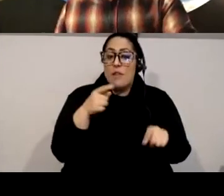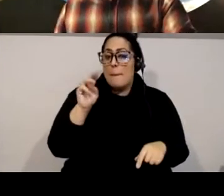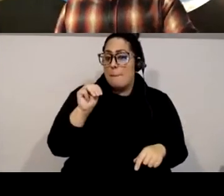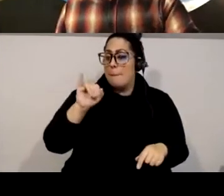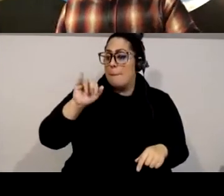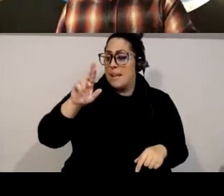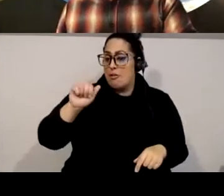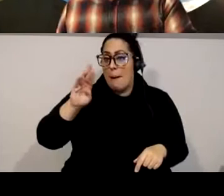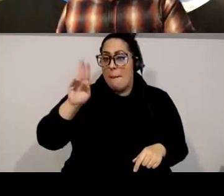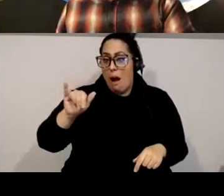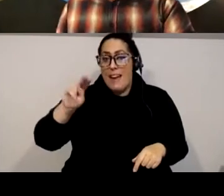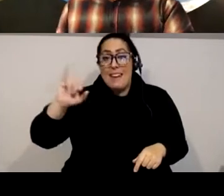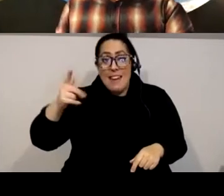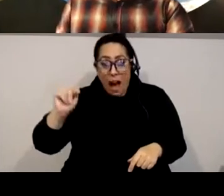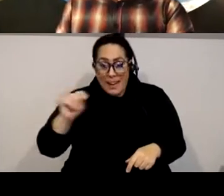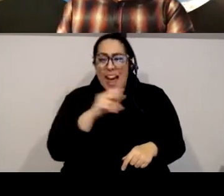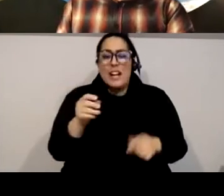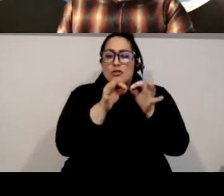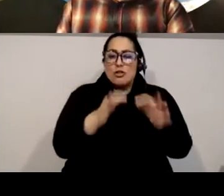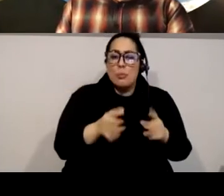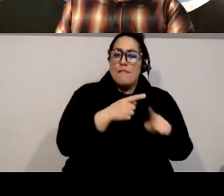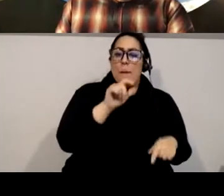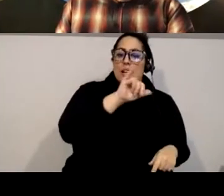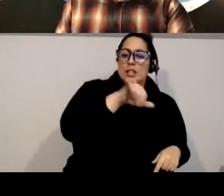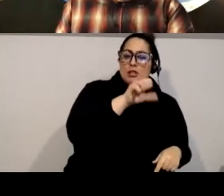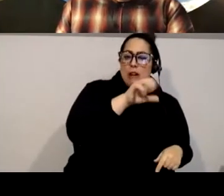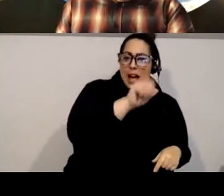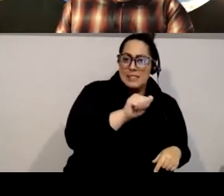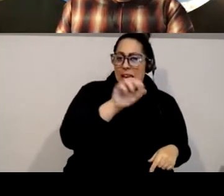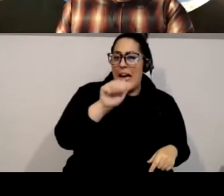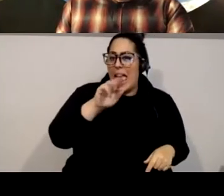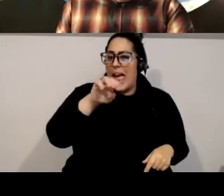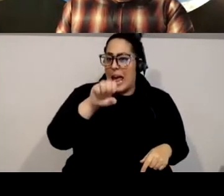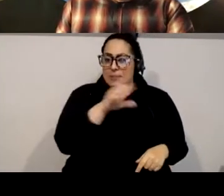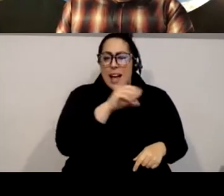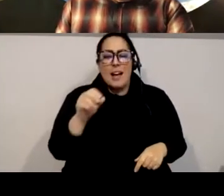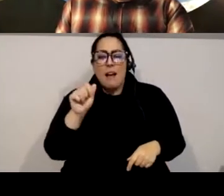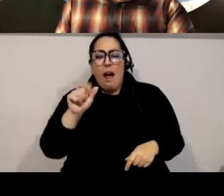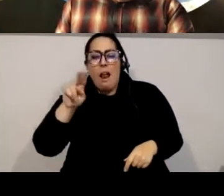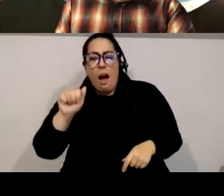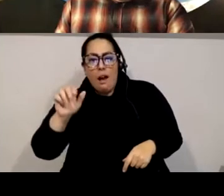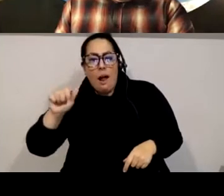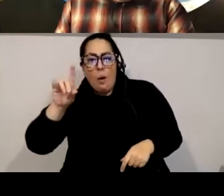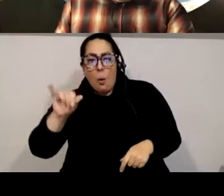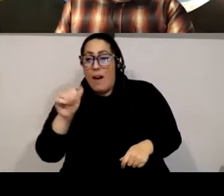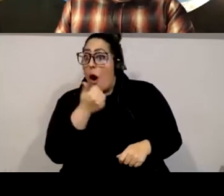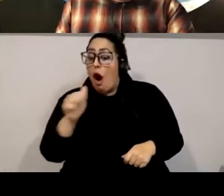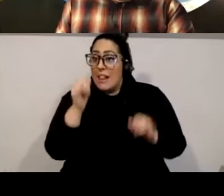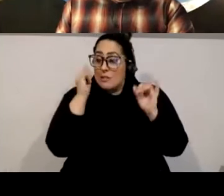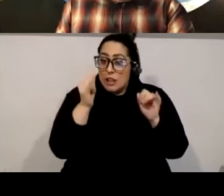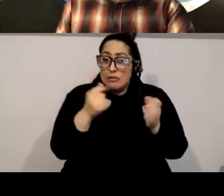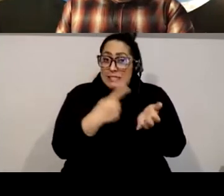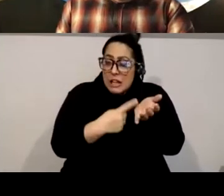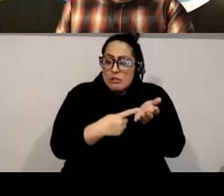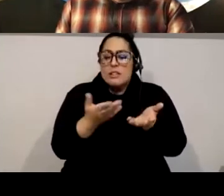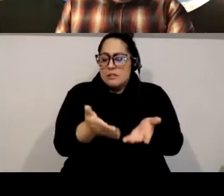Knight and ASL interpretation by Jessica Ames and Alana Aloy. Instructions are in the chat section. For those who wish